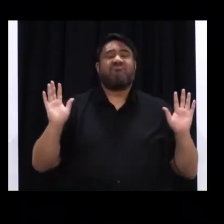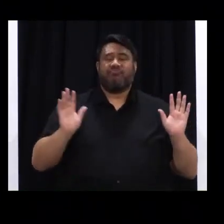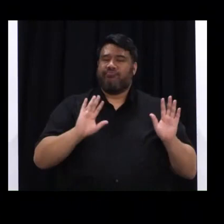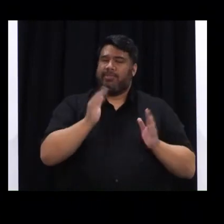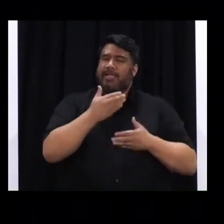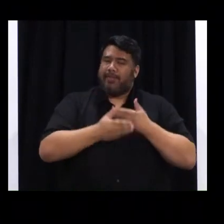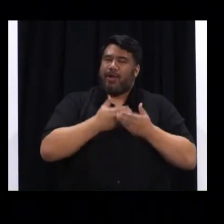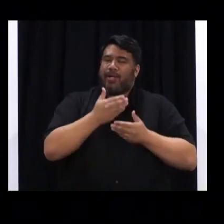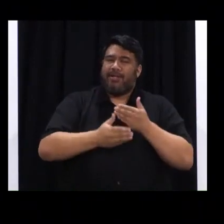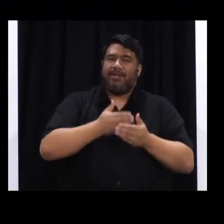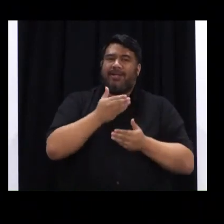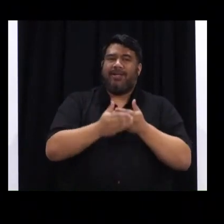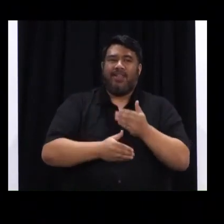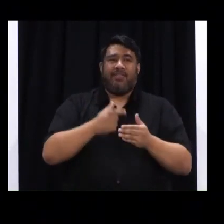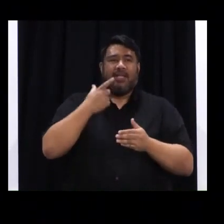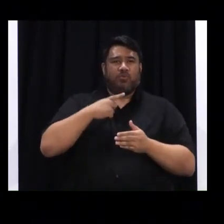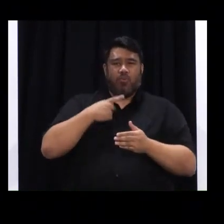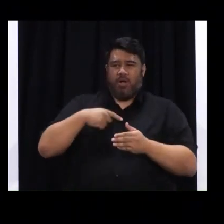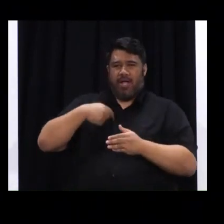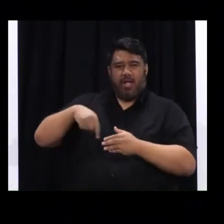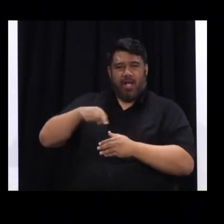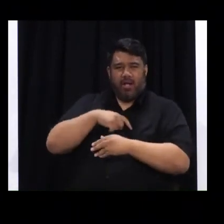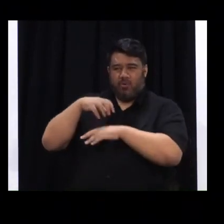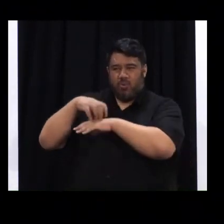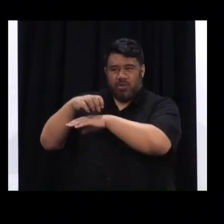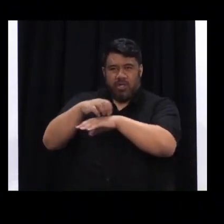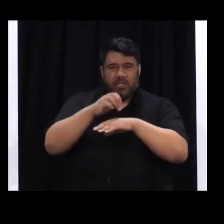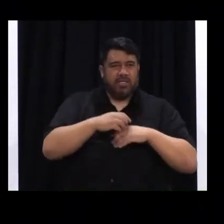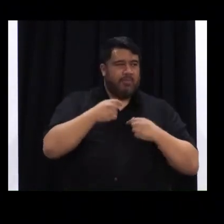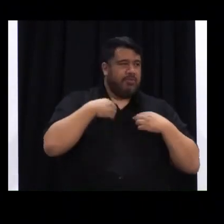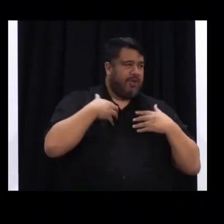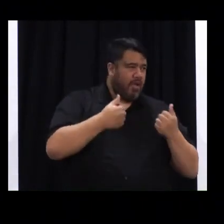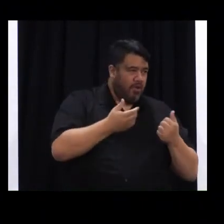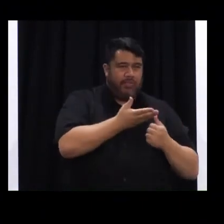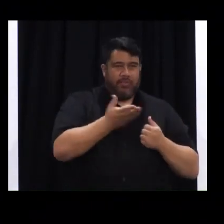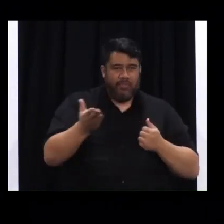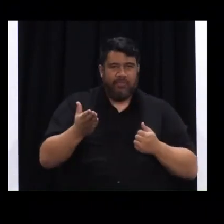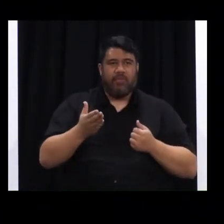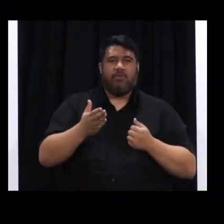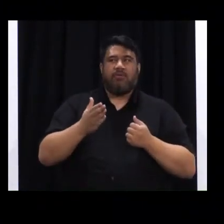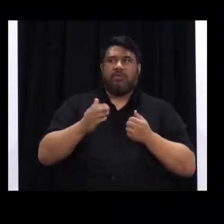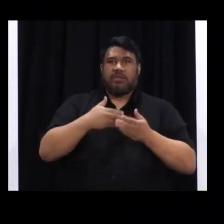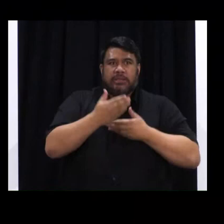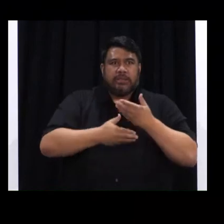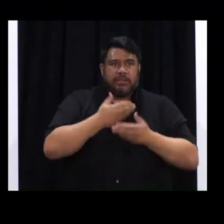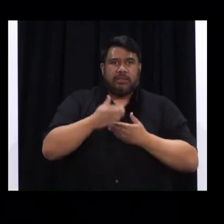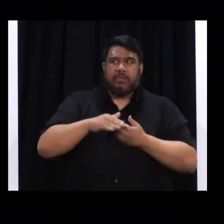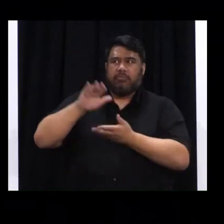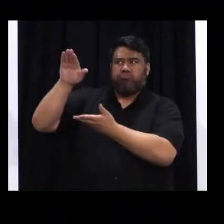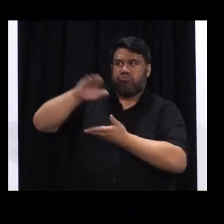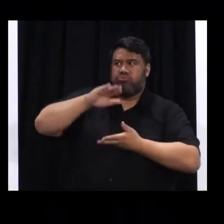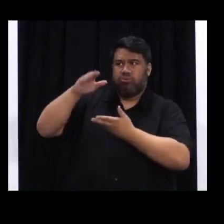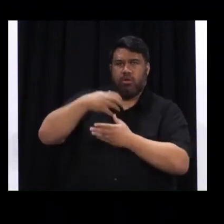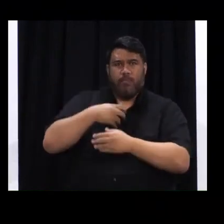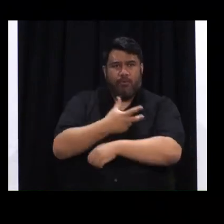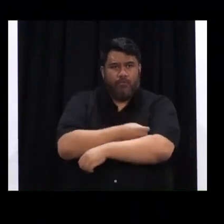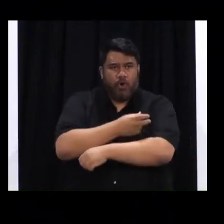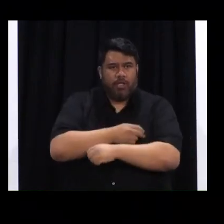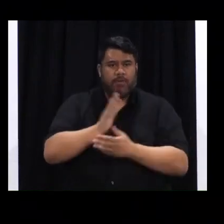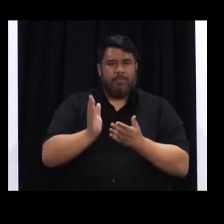agencies have been working so hard, as I've said, to secure doses that allow us to do that, but the rest is up to us.